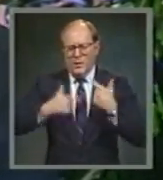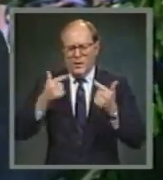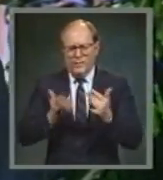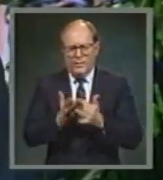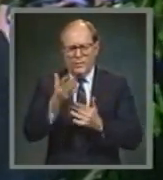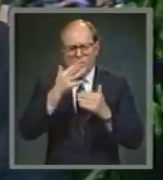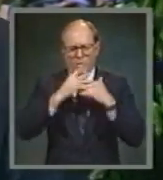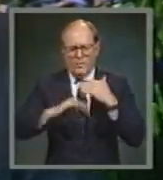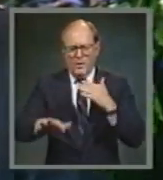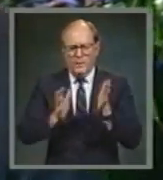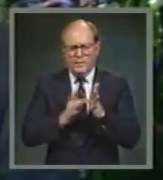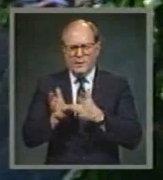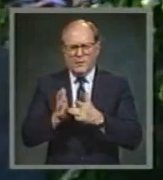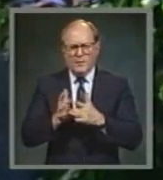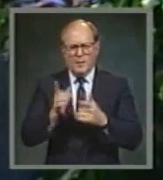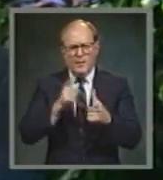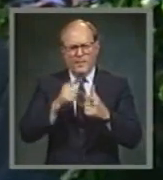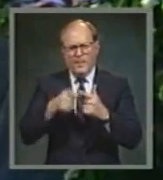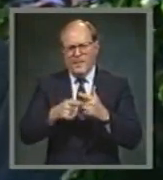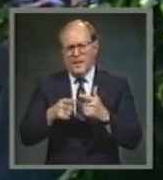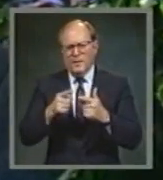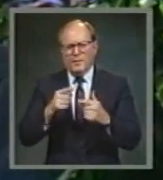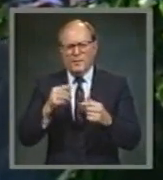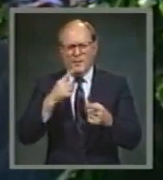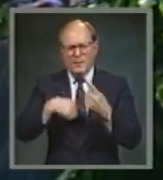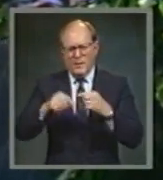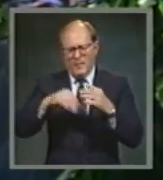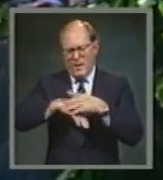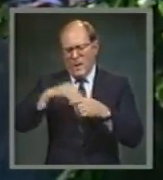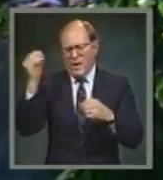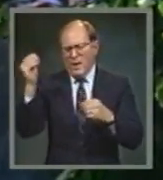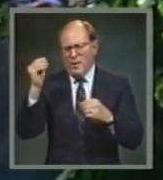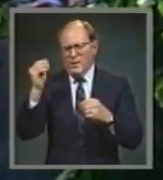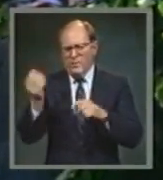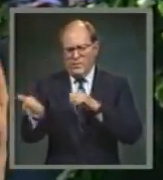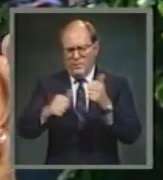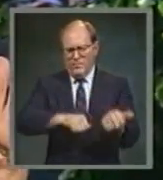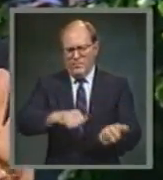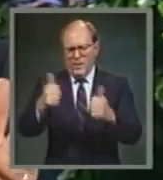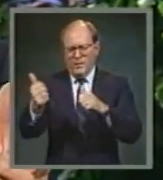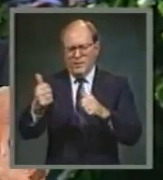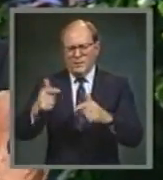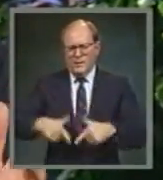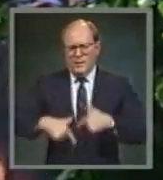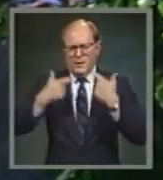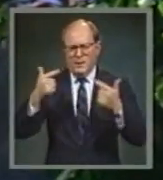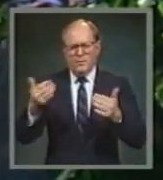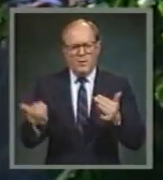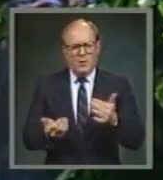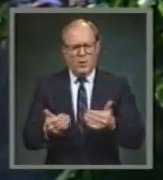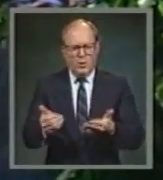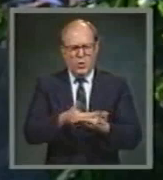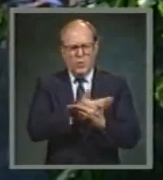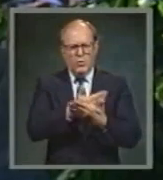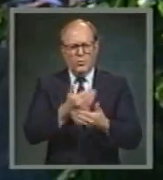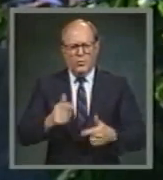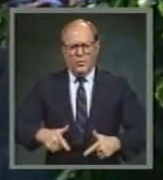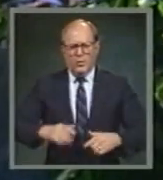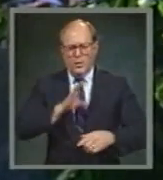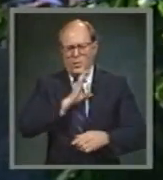And then coming forth from the grave of water to live the new Christian life.